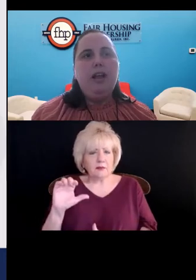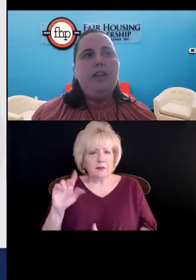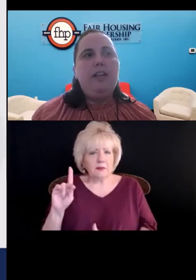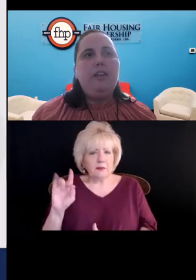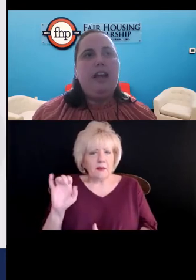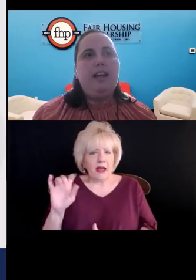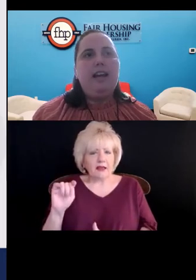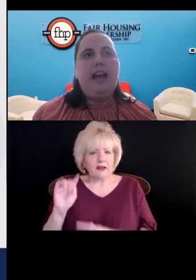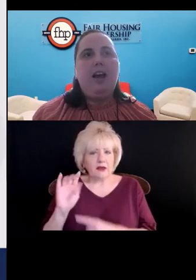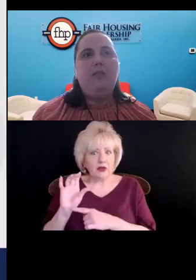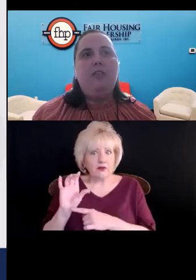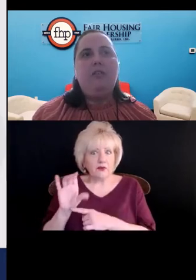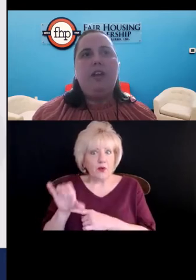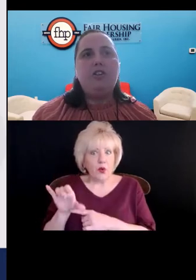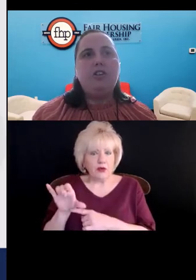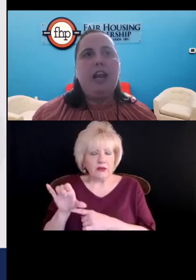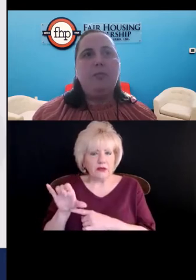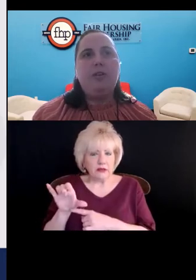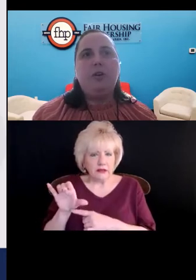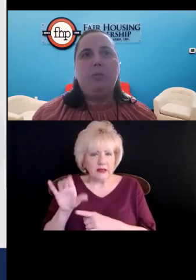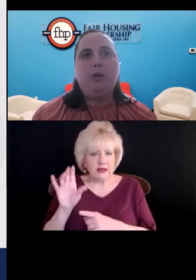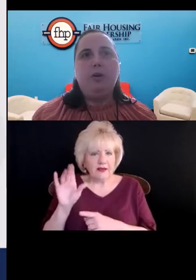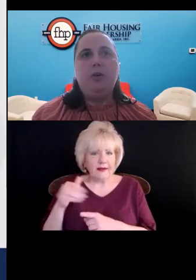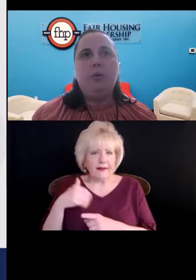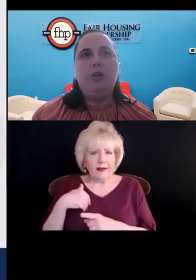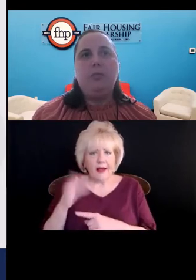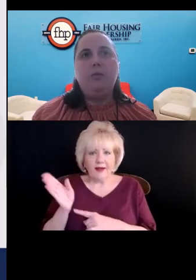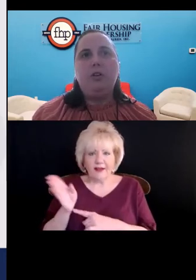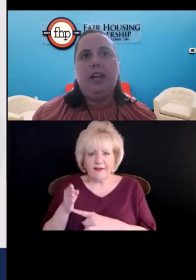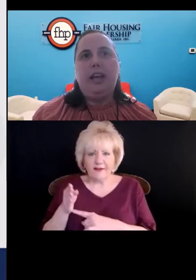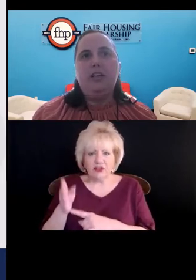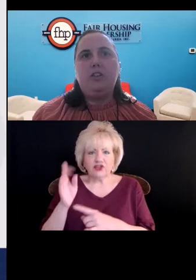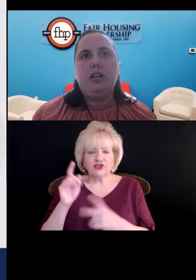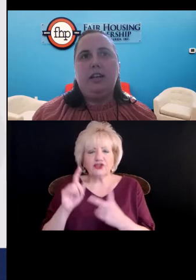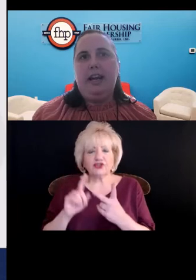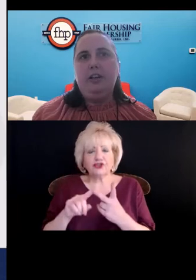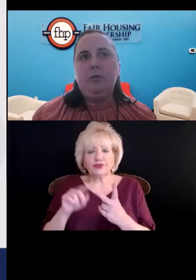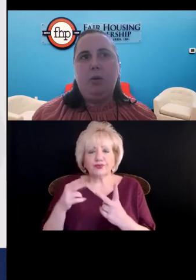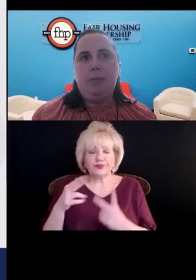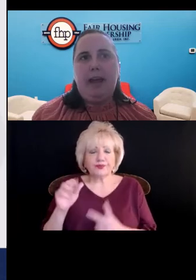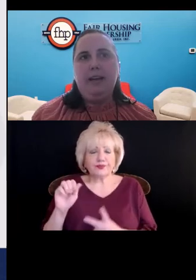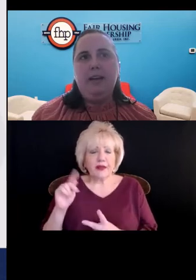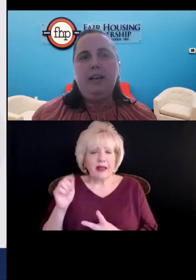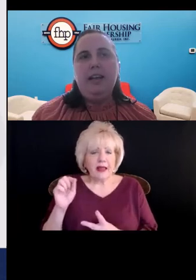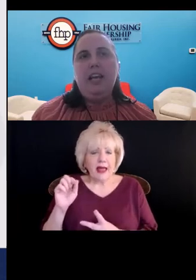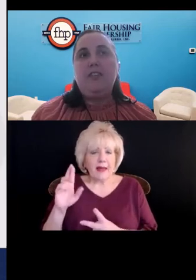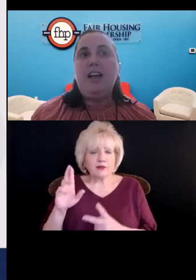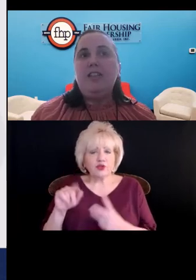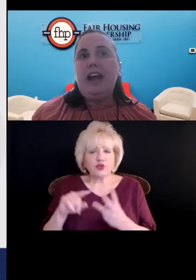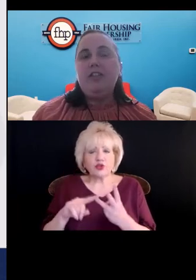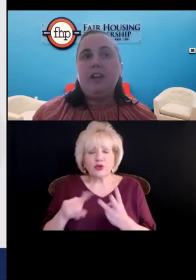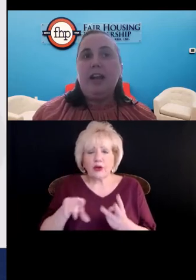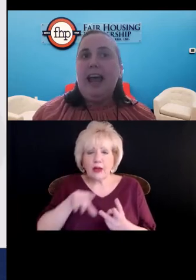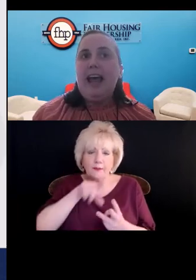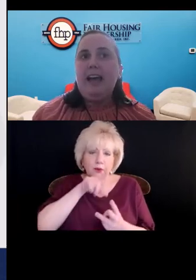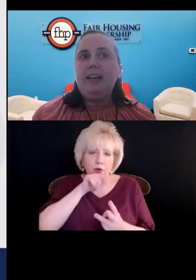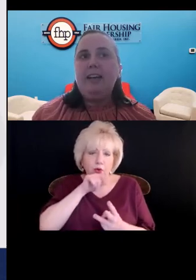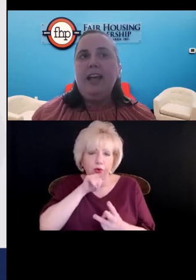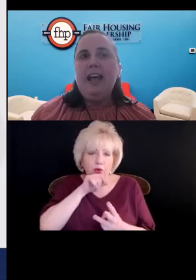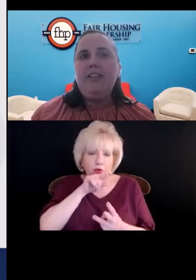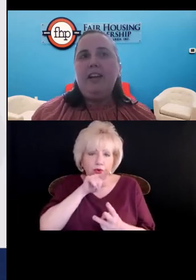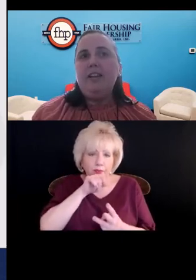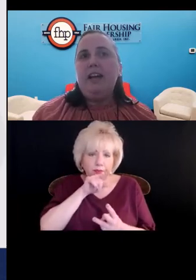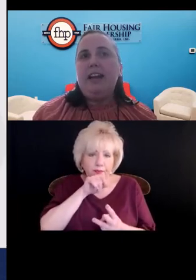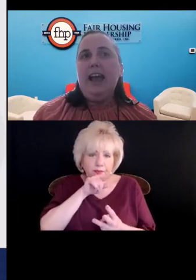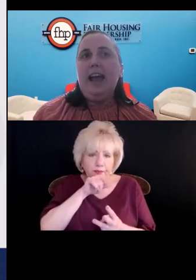that the tenant have a fish, hamster, bird, or a similar cage to contain small pets. If not that, then a cat,